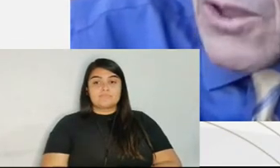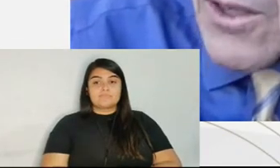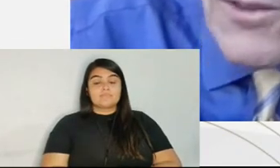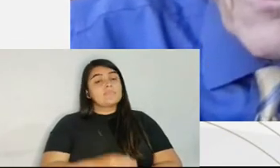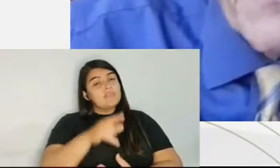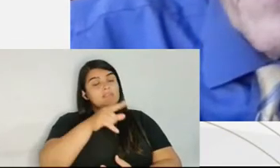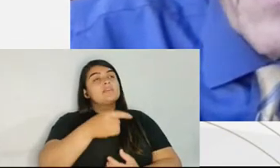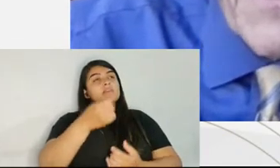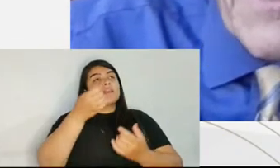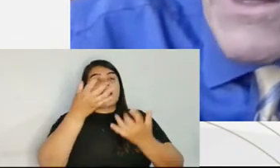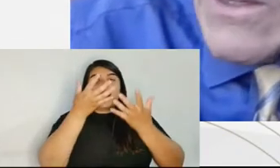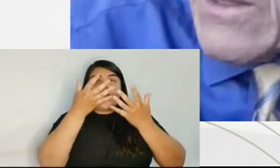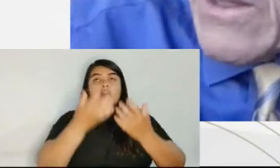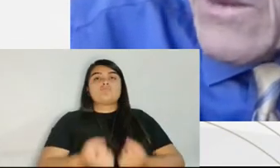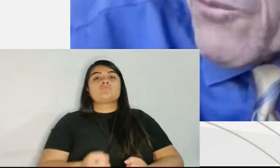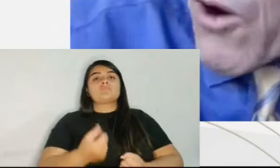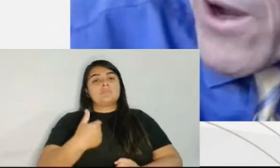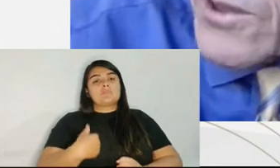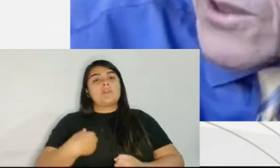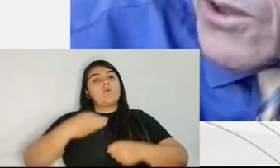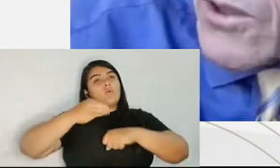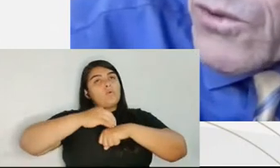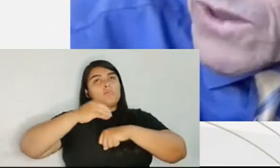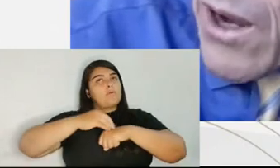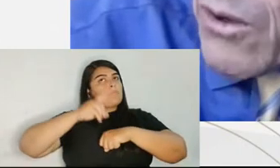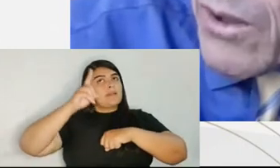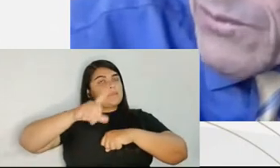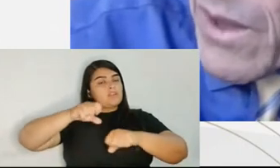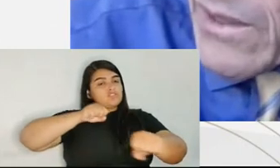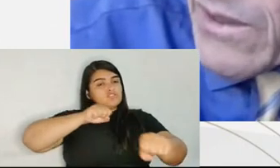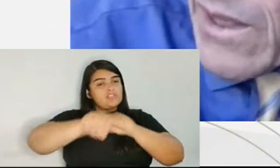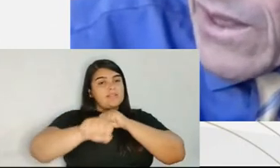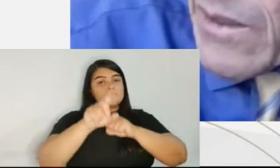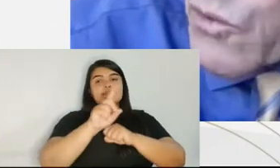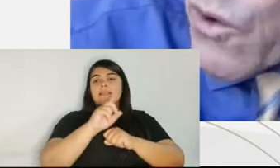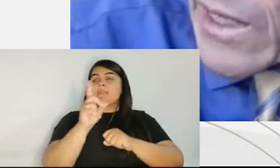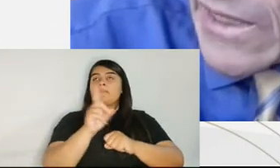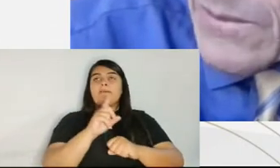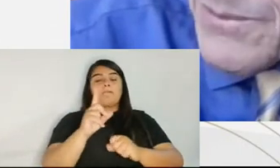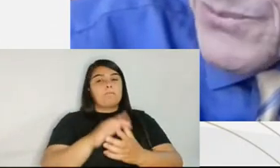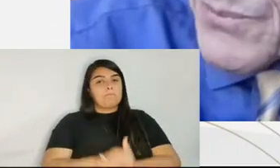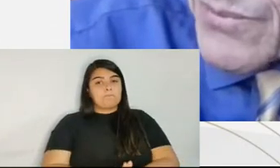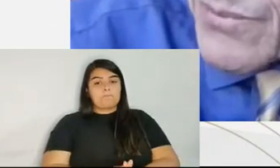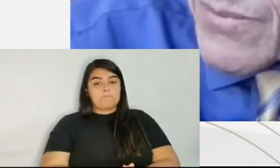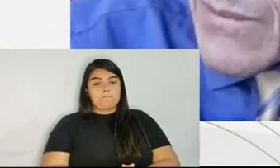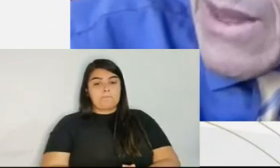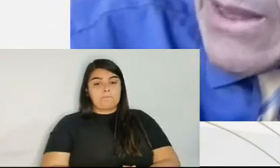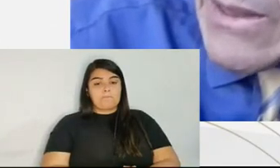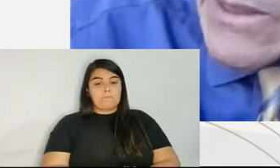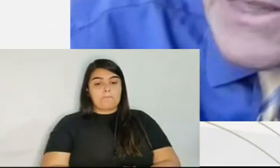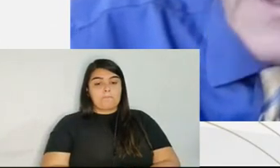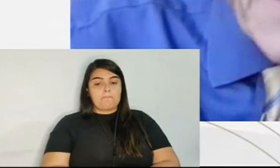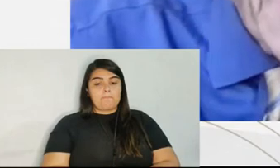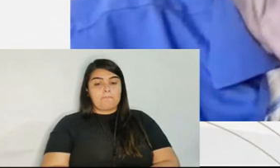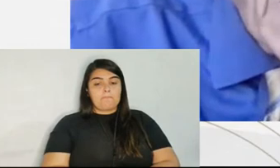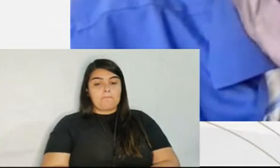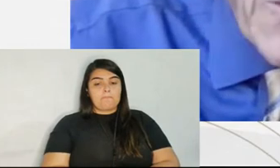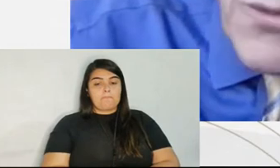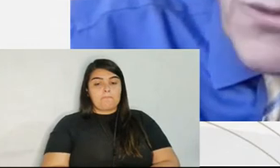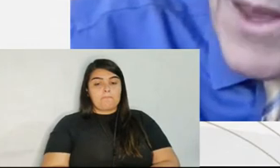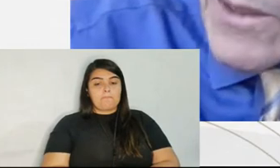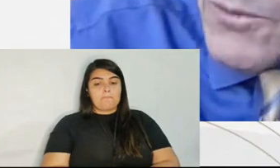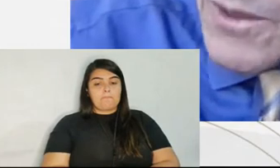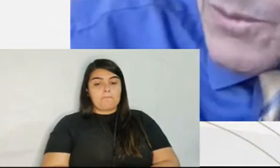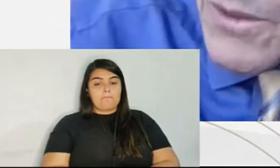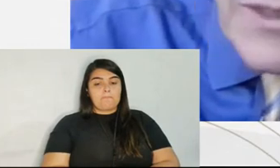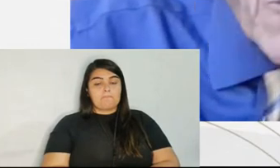manslaughter. And the prosecutor, who is now a man named Trane, says that in exchange